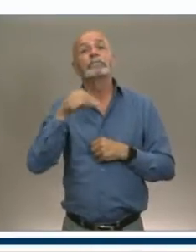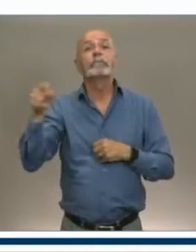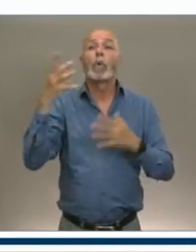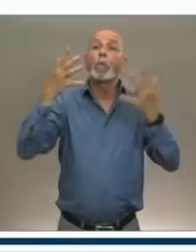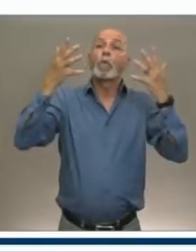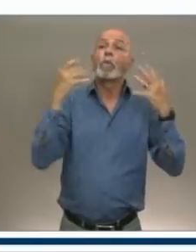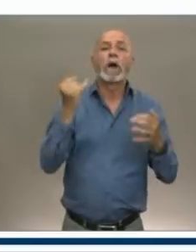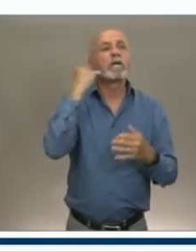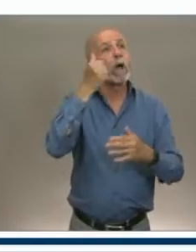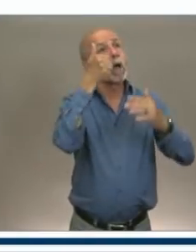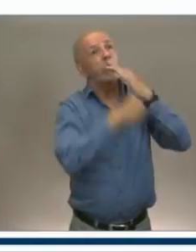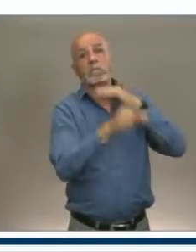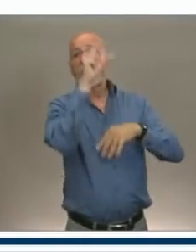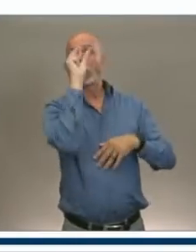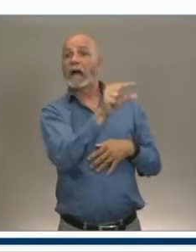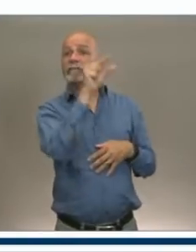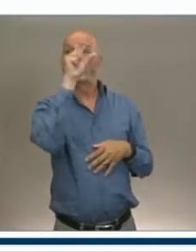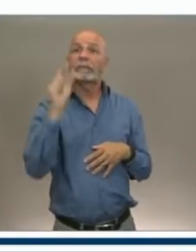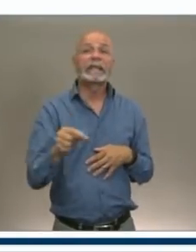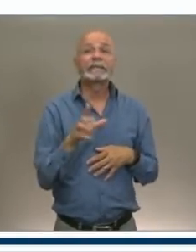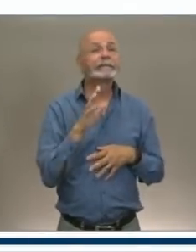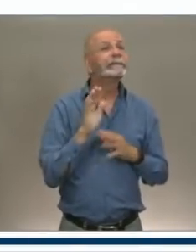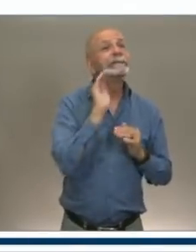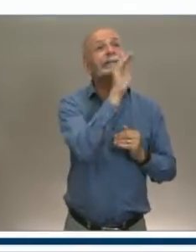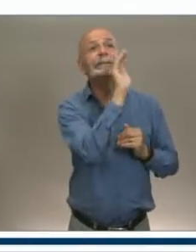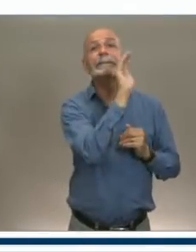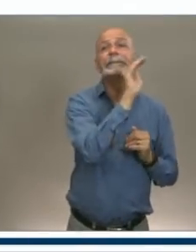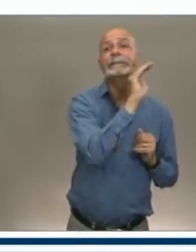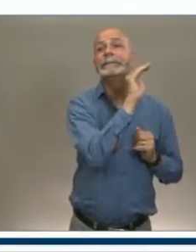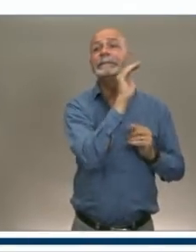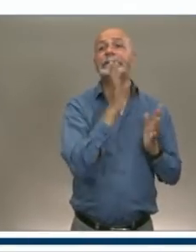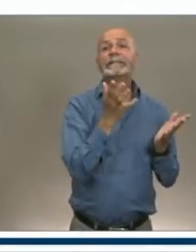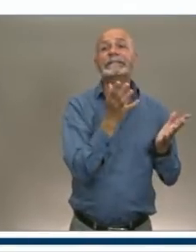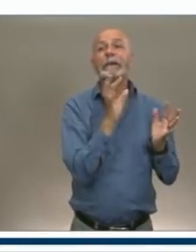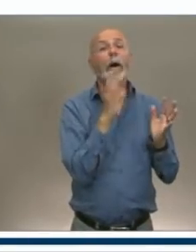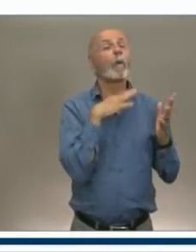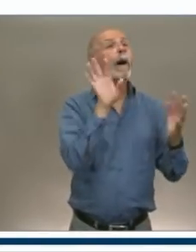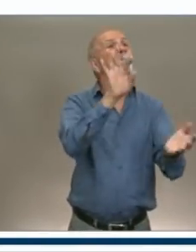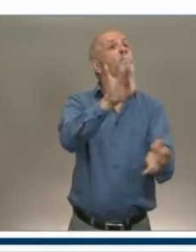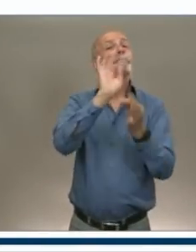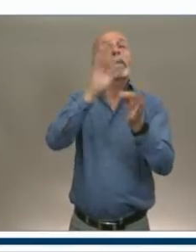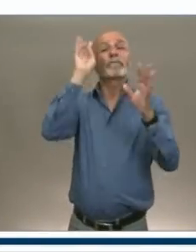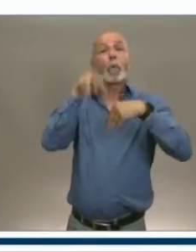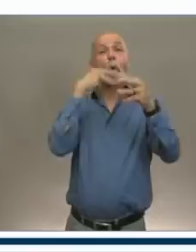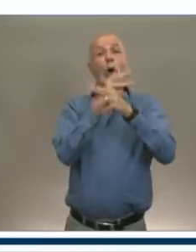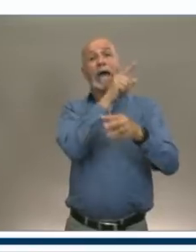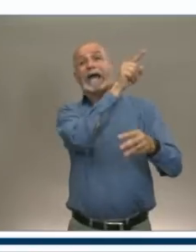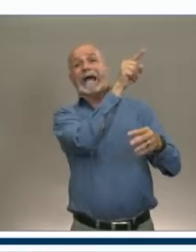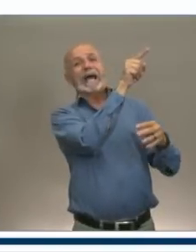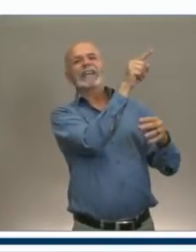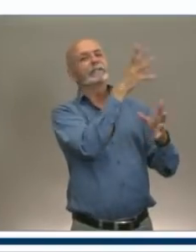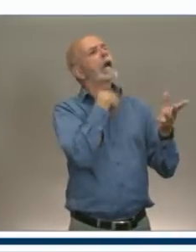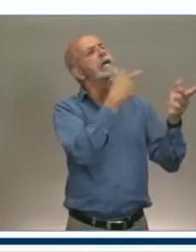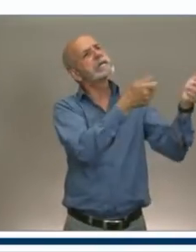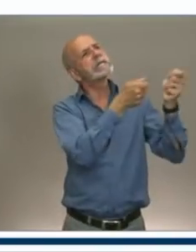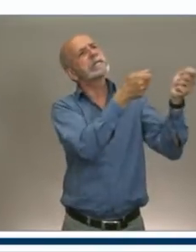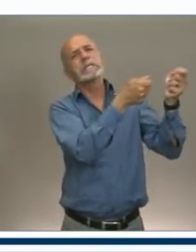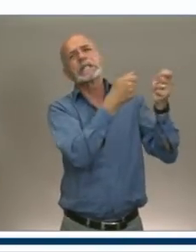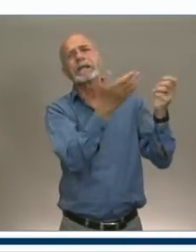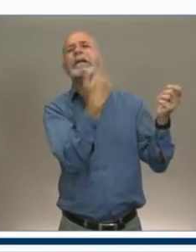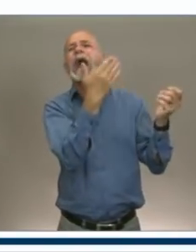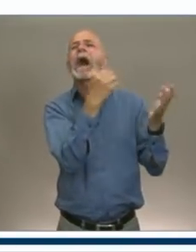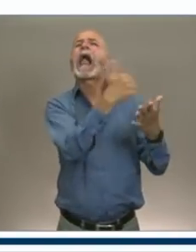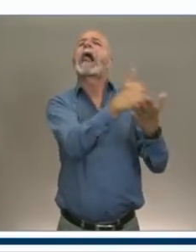to make them whole. They're looking to government to help them spark the people traveling and staying in hotels again.